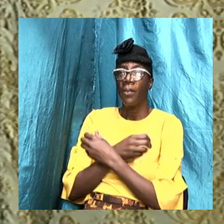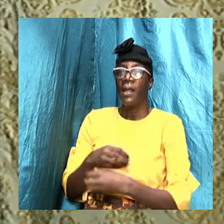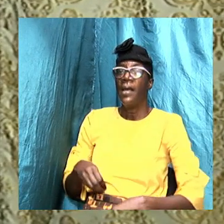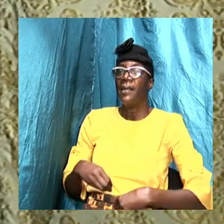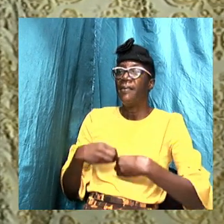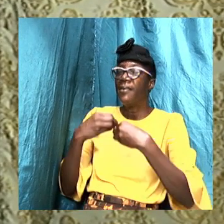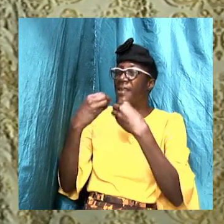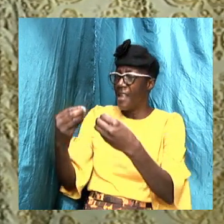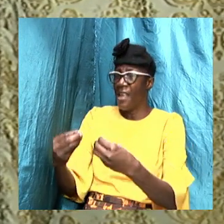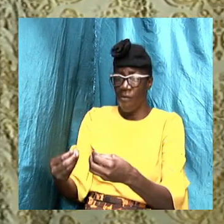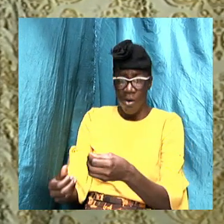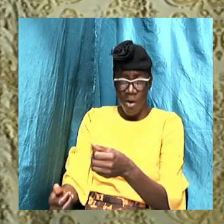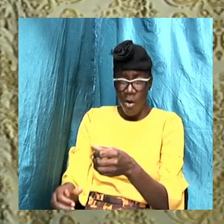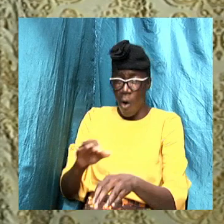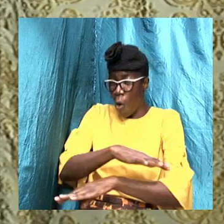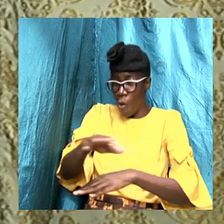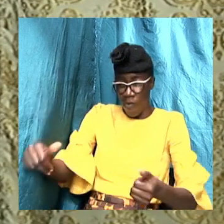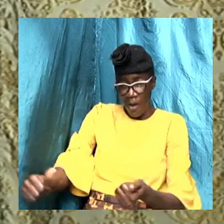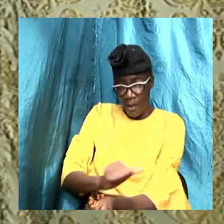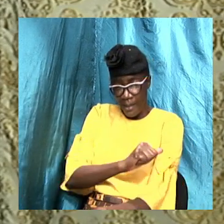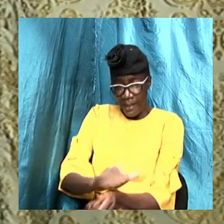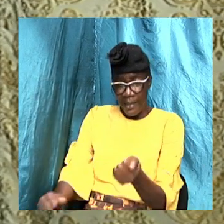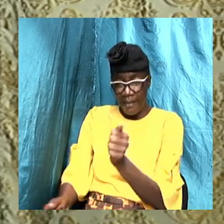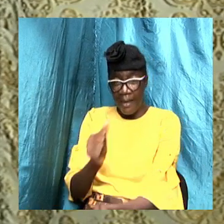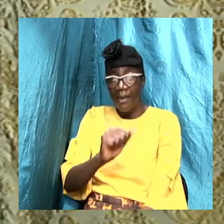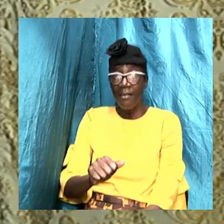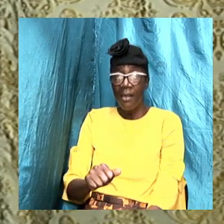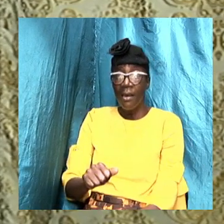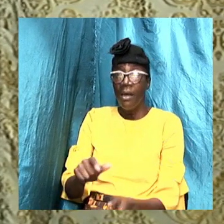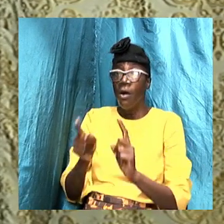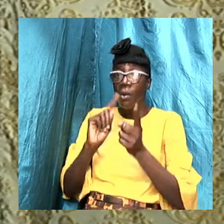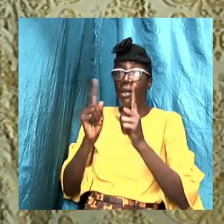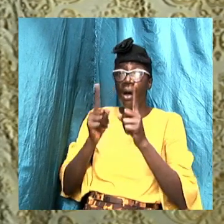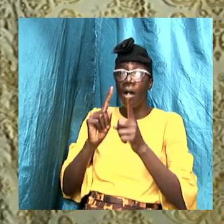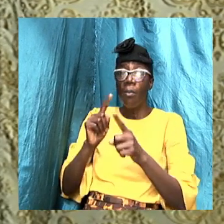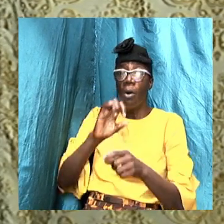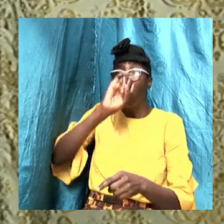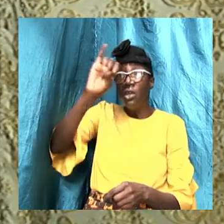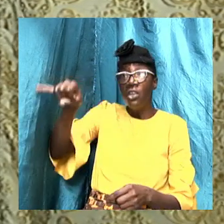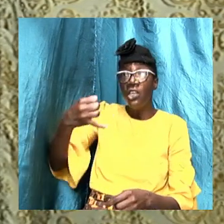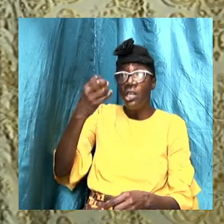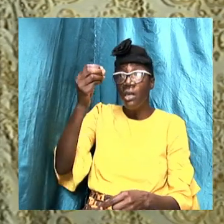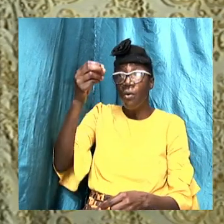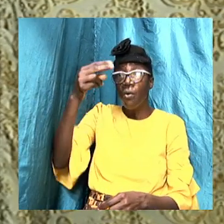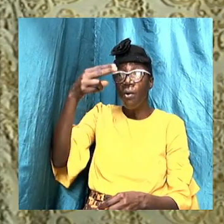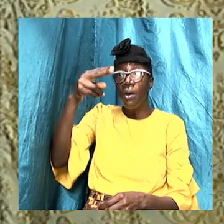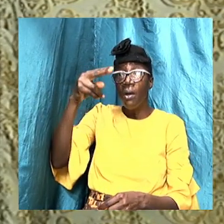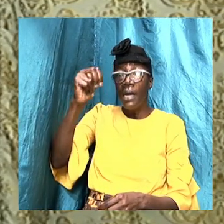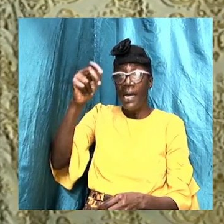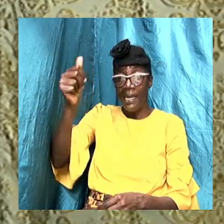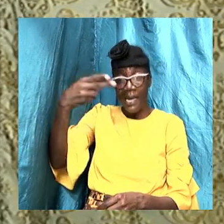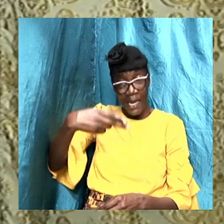We even mention Jonah and Nineveh because God wanted to